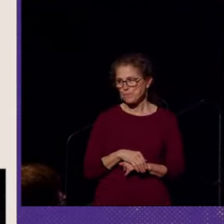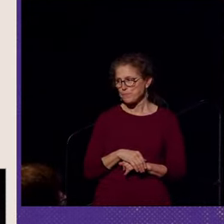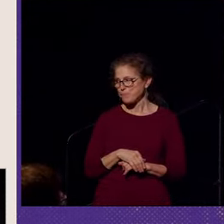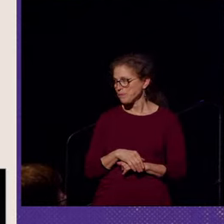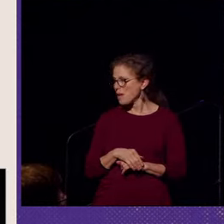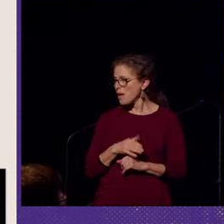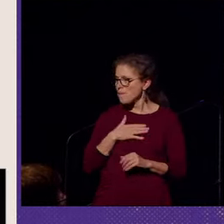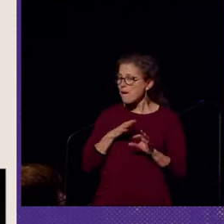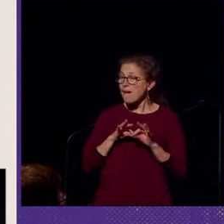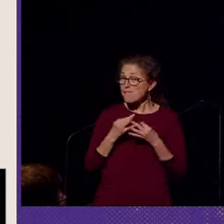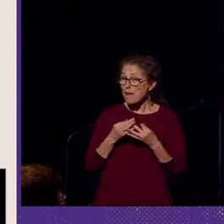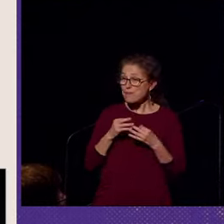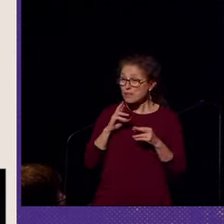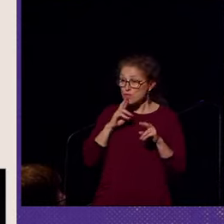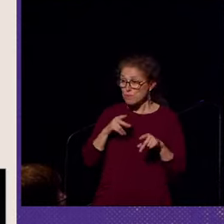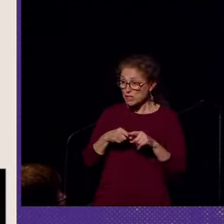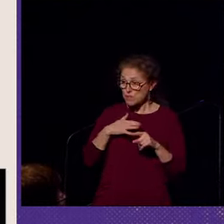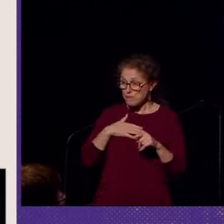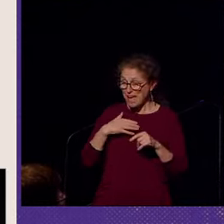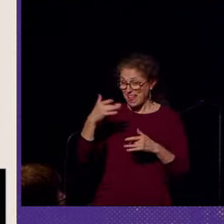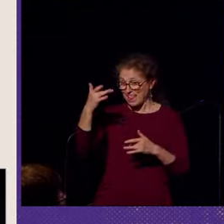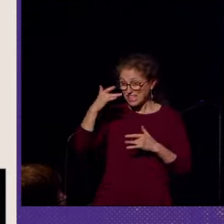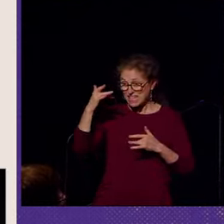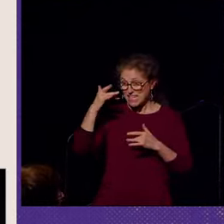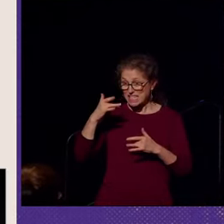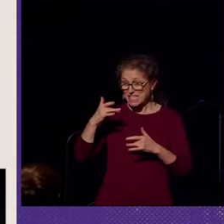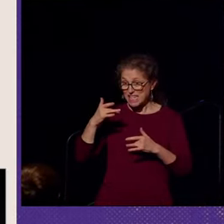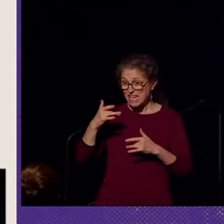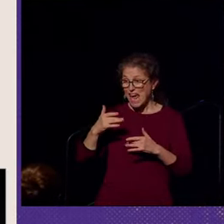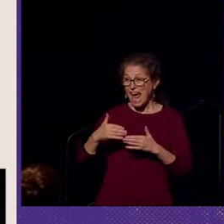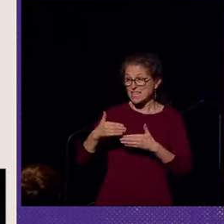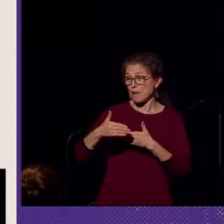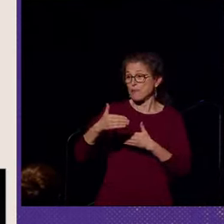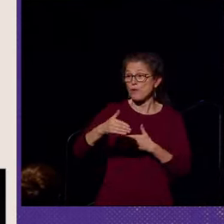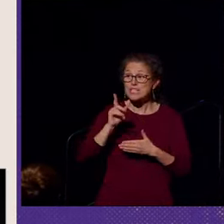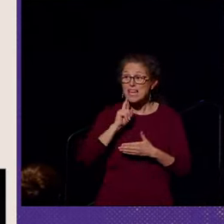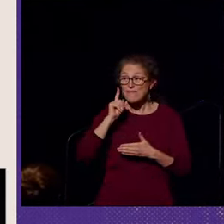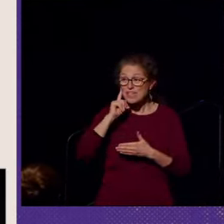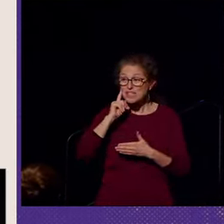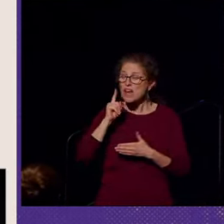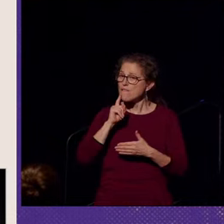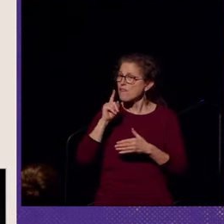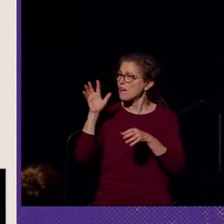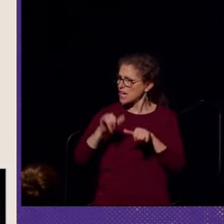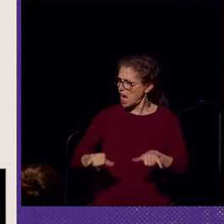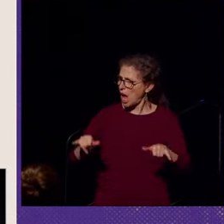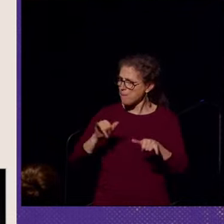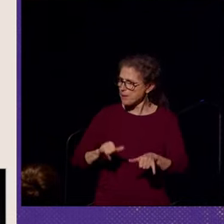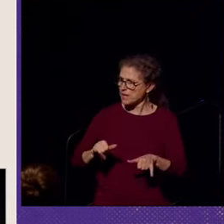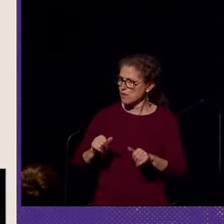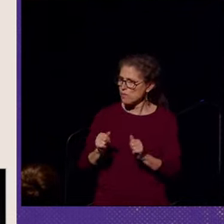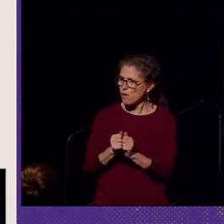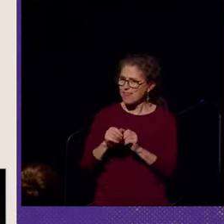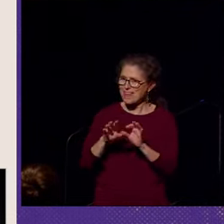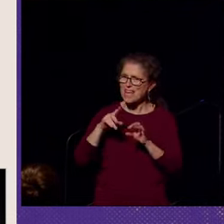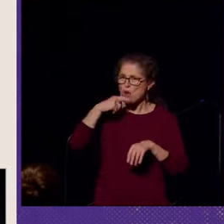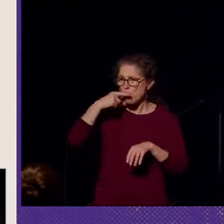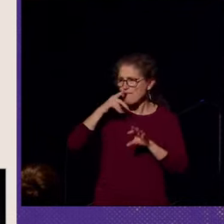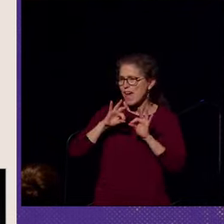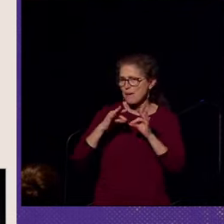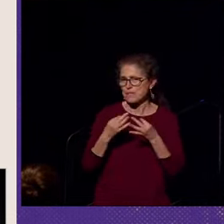My family's response to my illness and subsequent deafness is a very common one amongst hearing families.